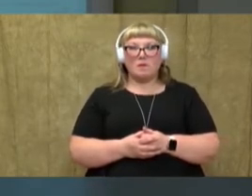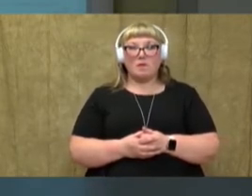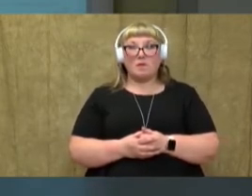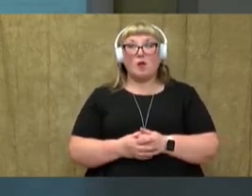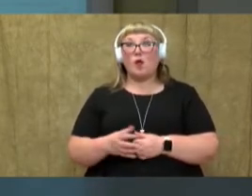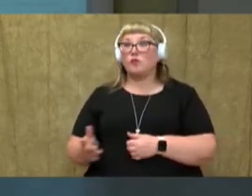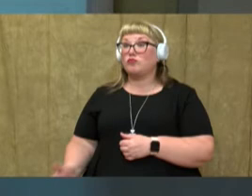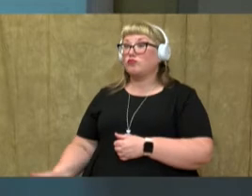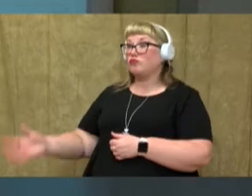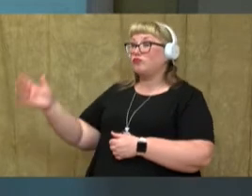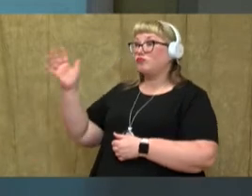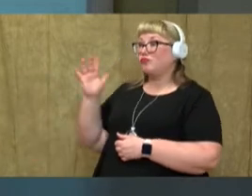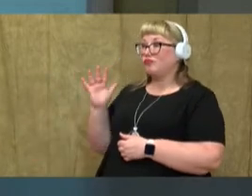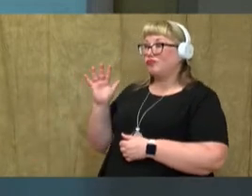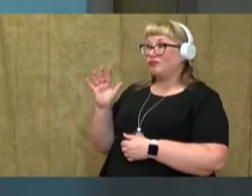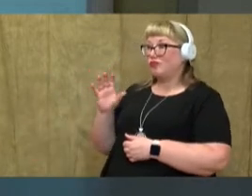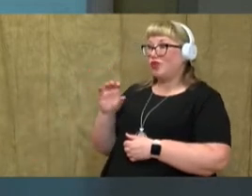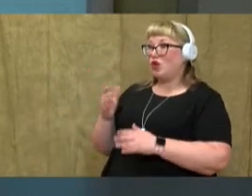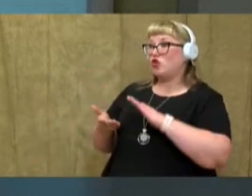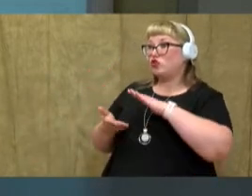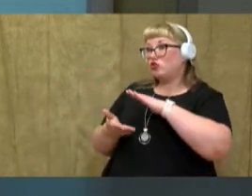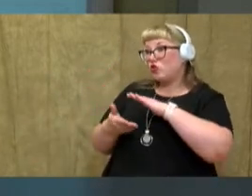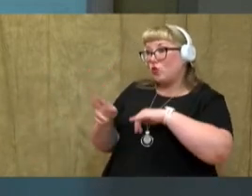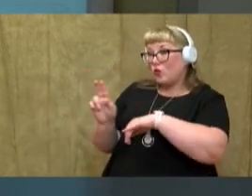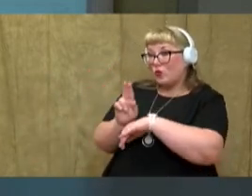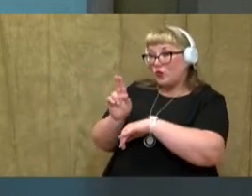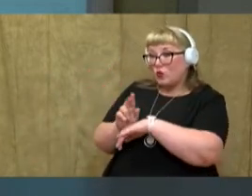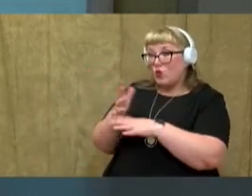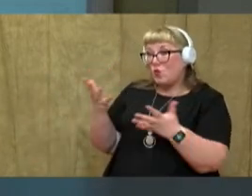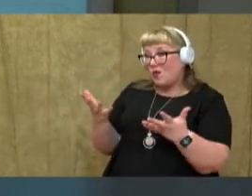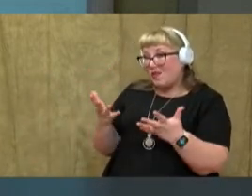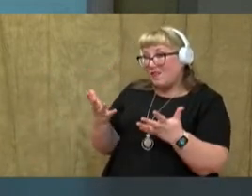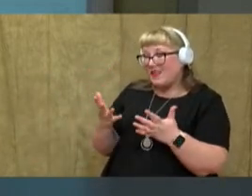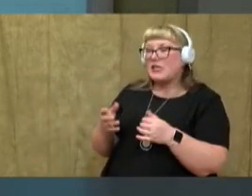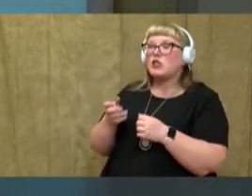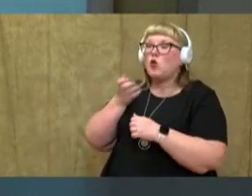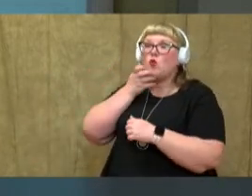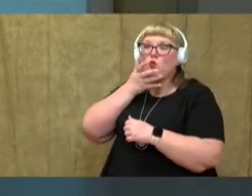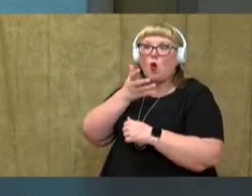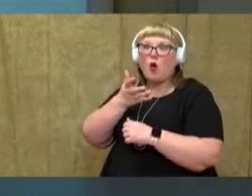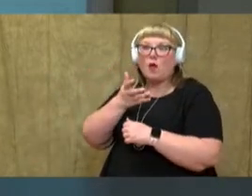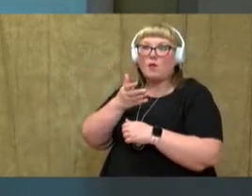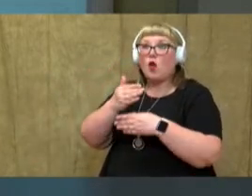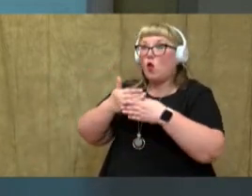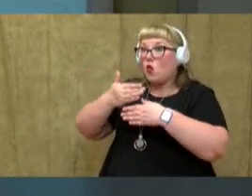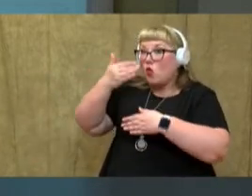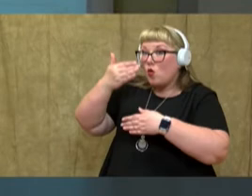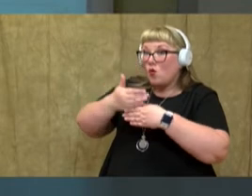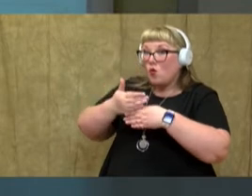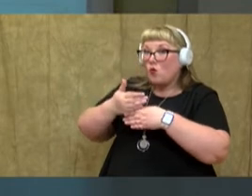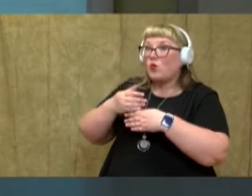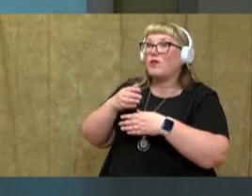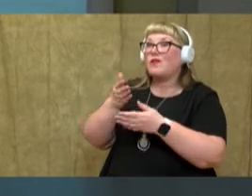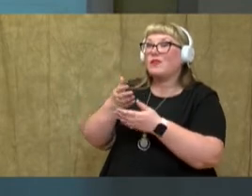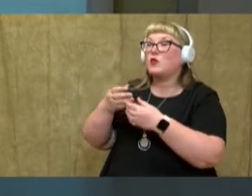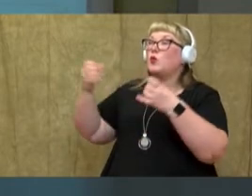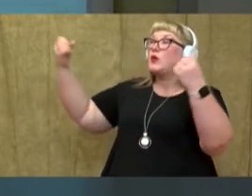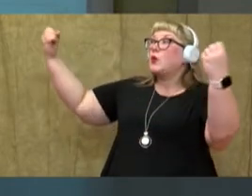Long ago, stoves were used. The stoves kept the rooms warm. The windows let in the light.